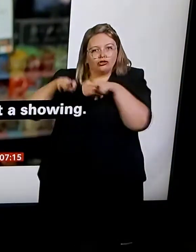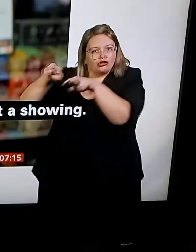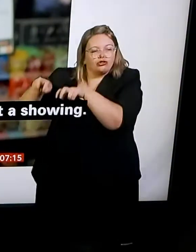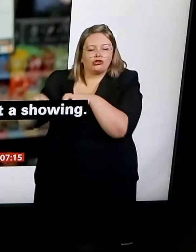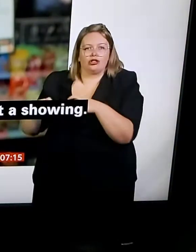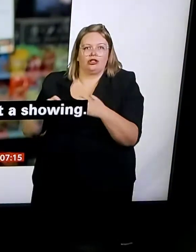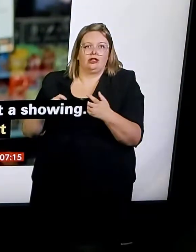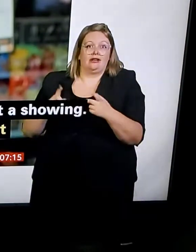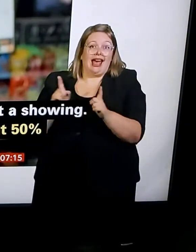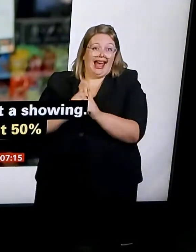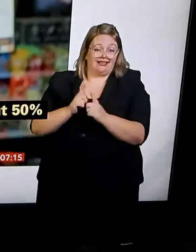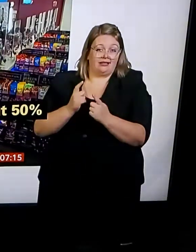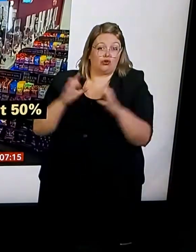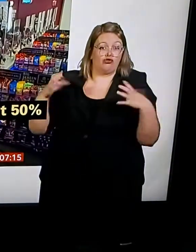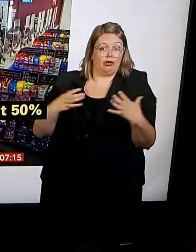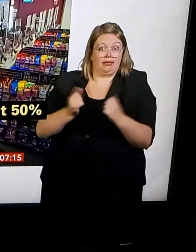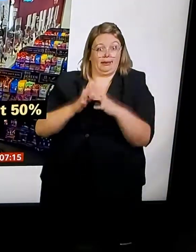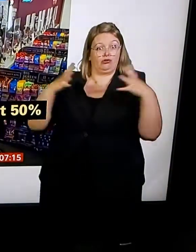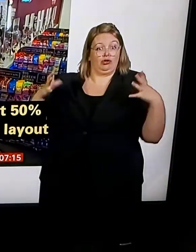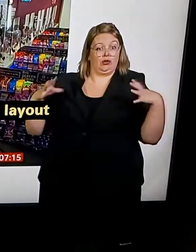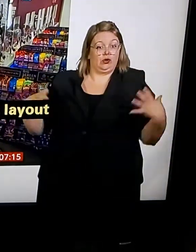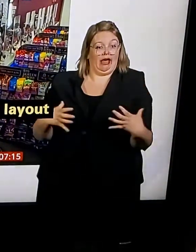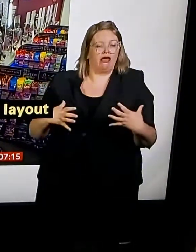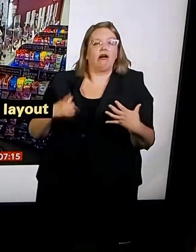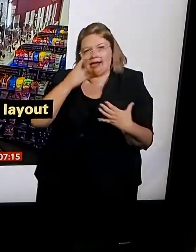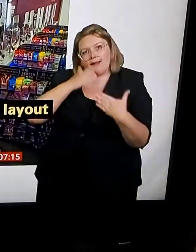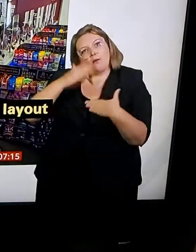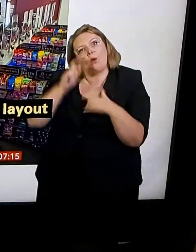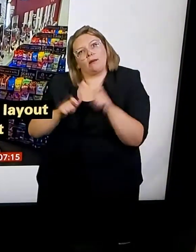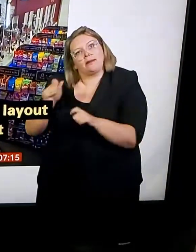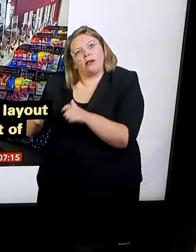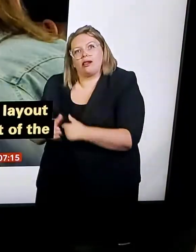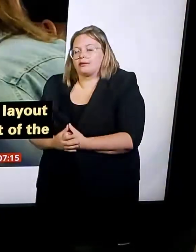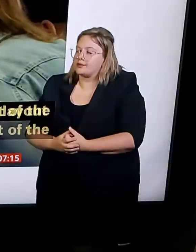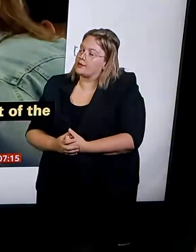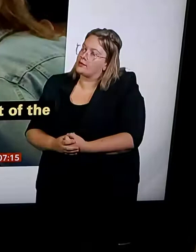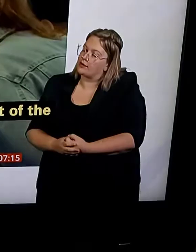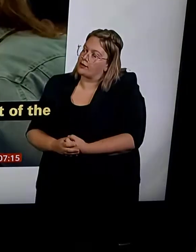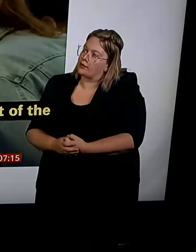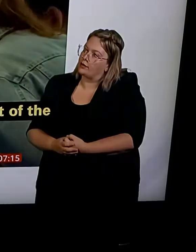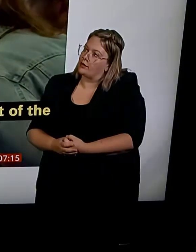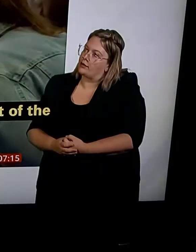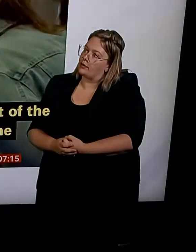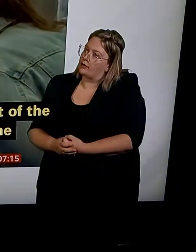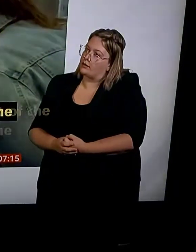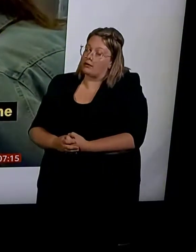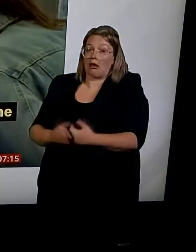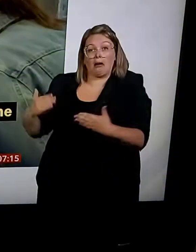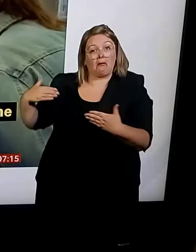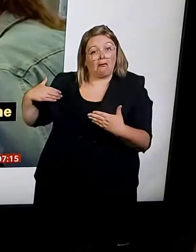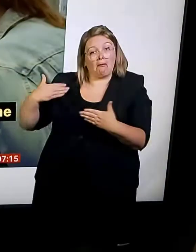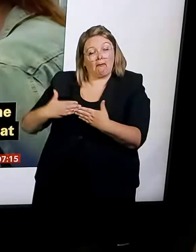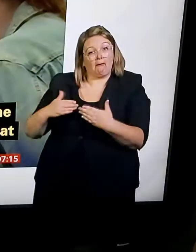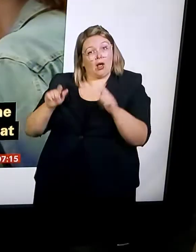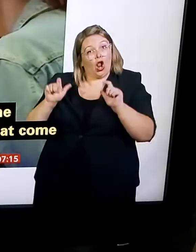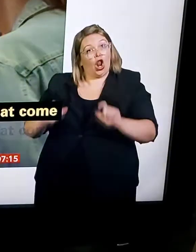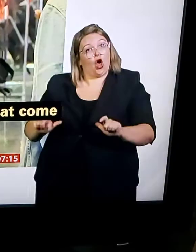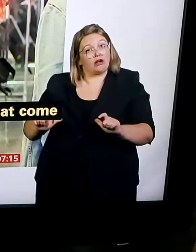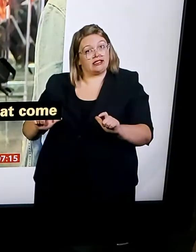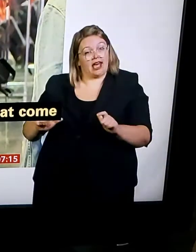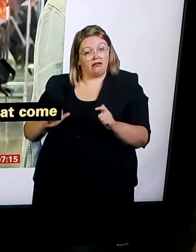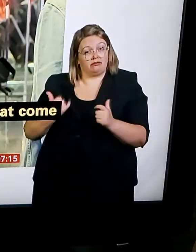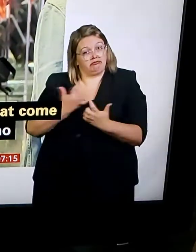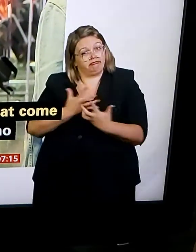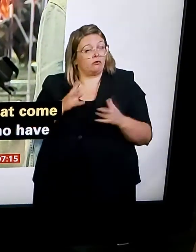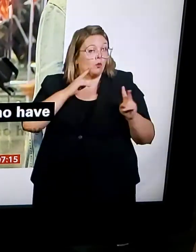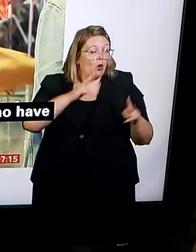aid operation. I was due to flying out to Ghana the day after it was closed, and I've had 10 flights